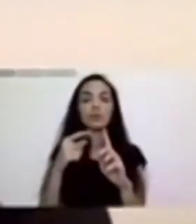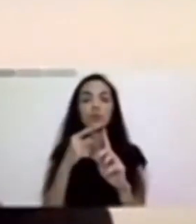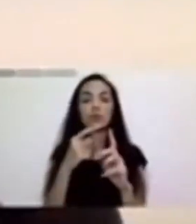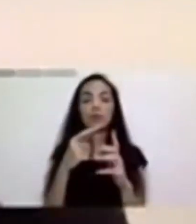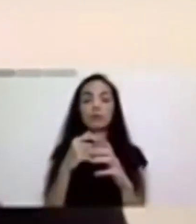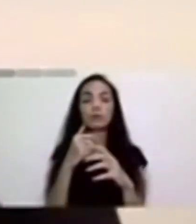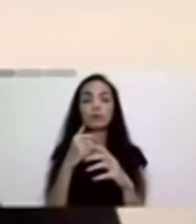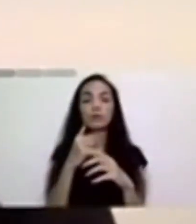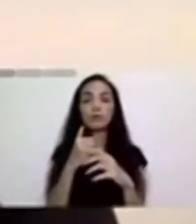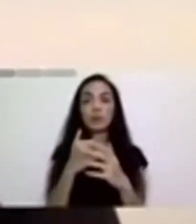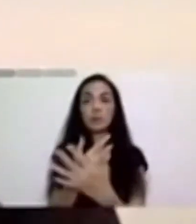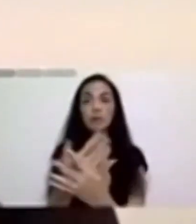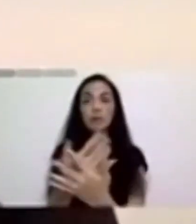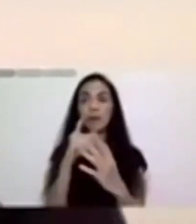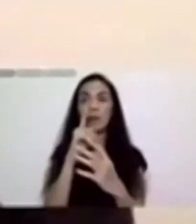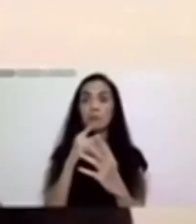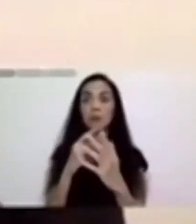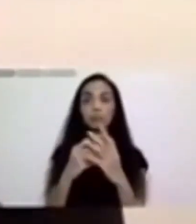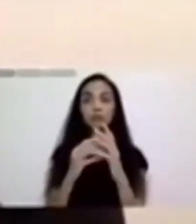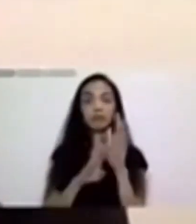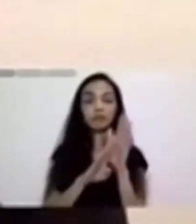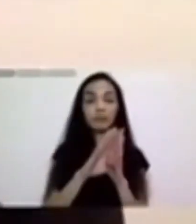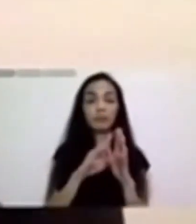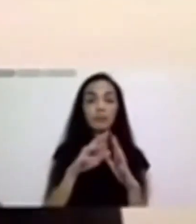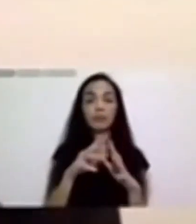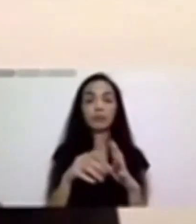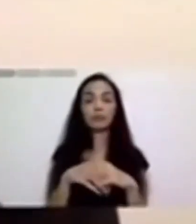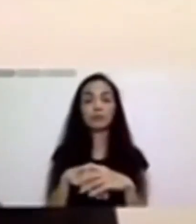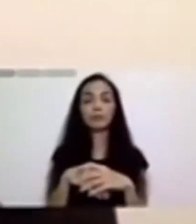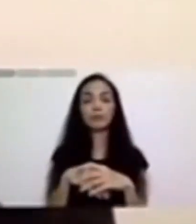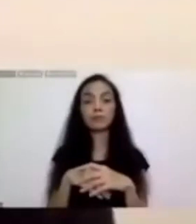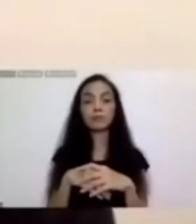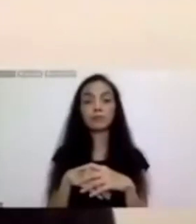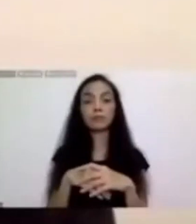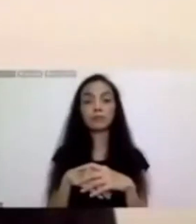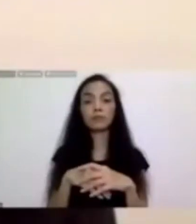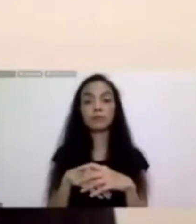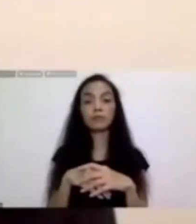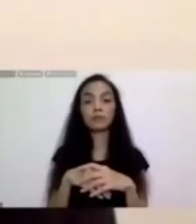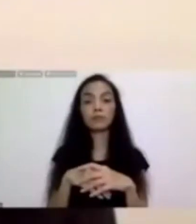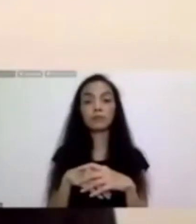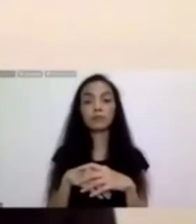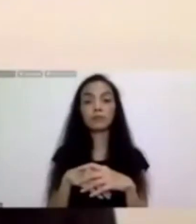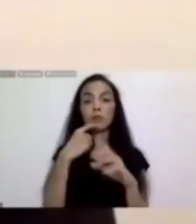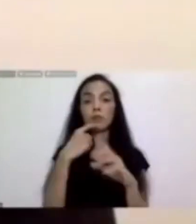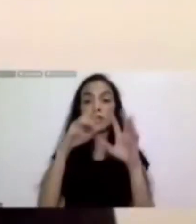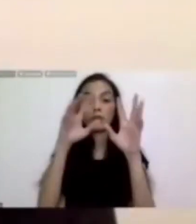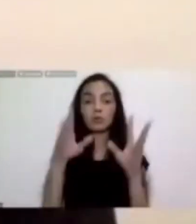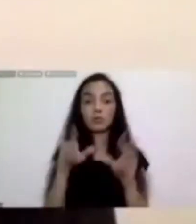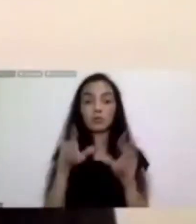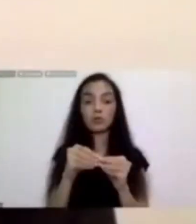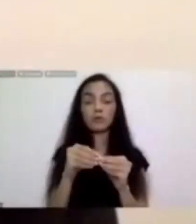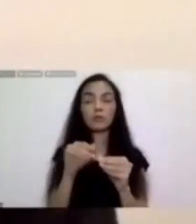publics. As part of this ambition, they privilege the inclusion of new voices into the field. To